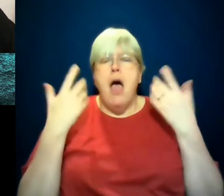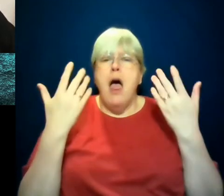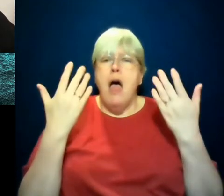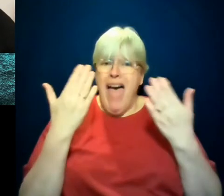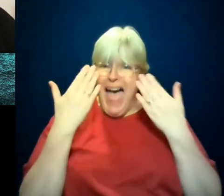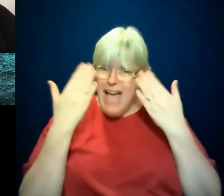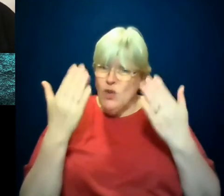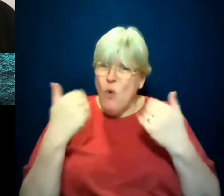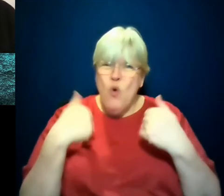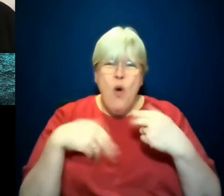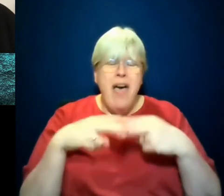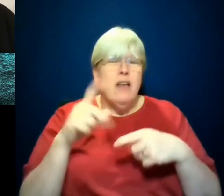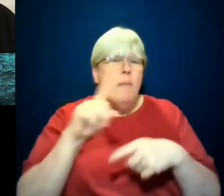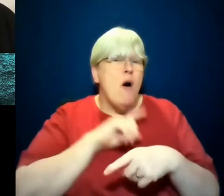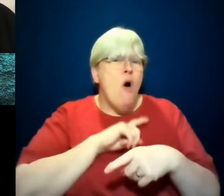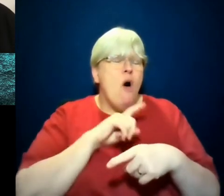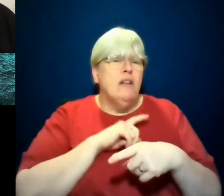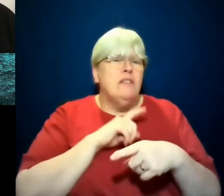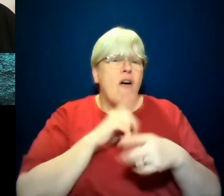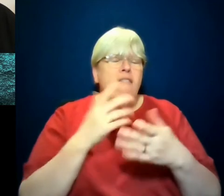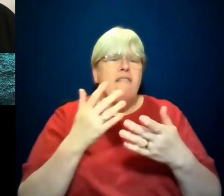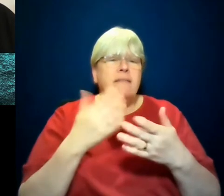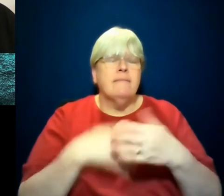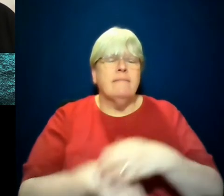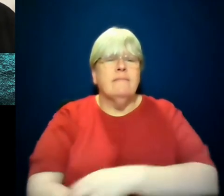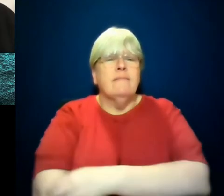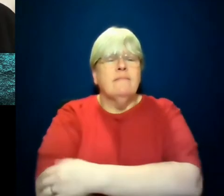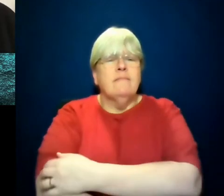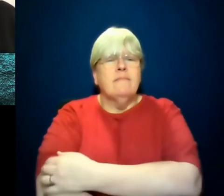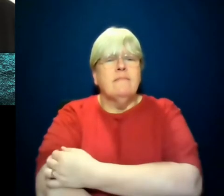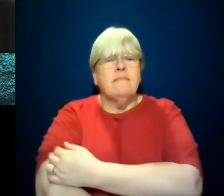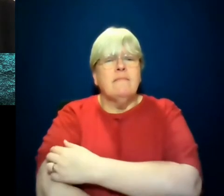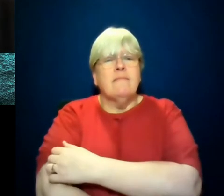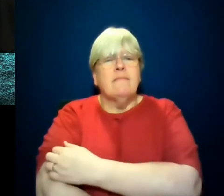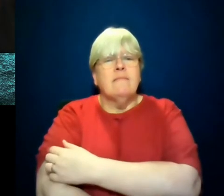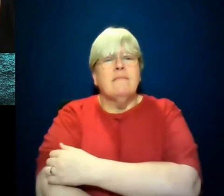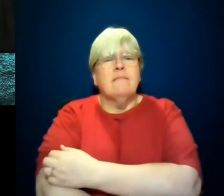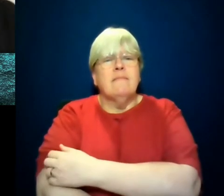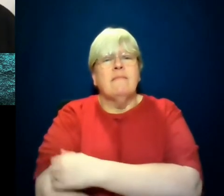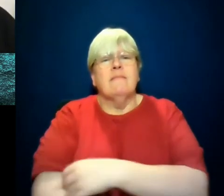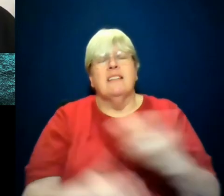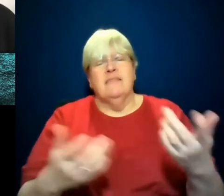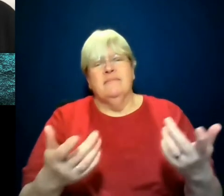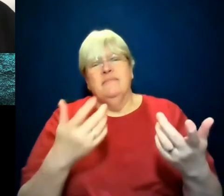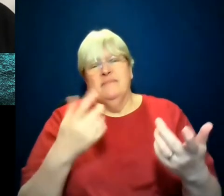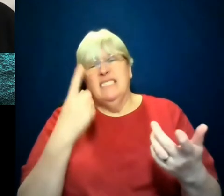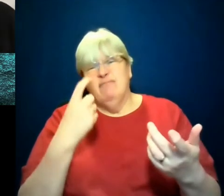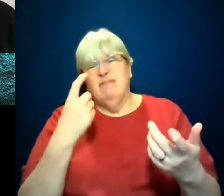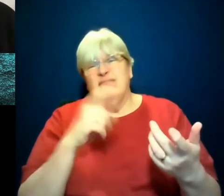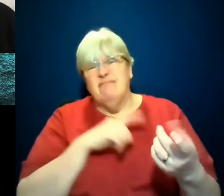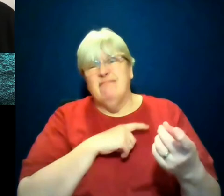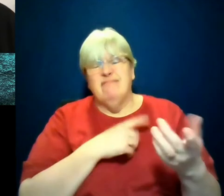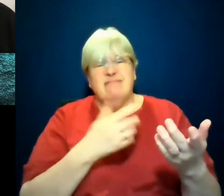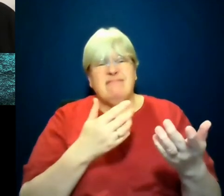was so much because of, nah, was, I was going to try and give people a benefit out, fuck it.